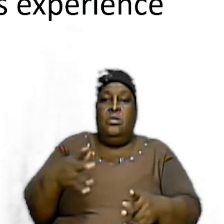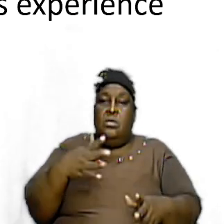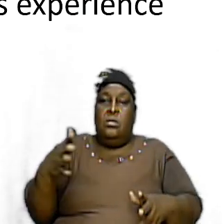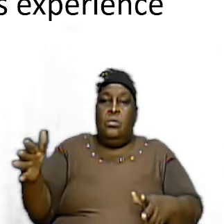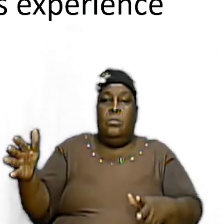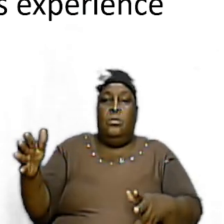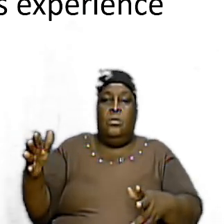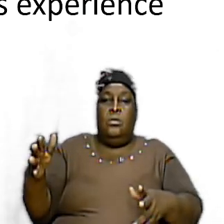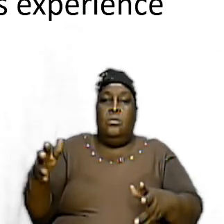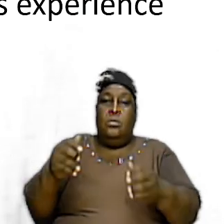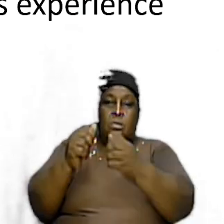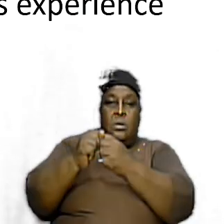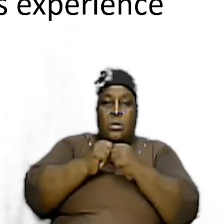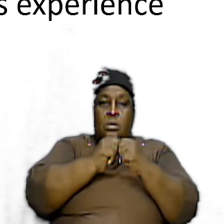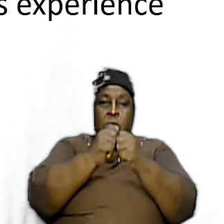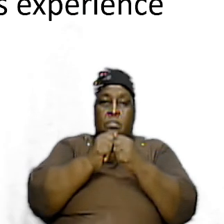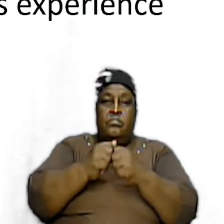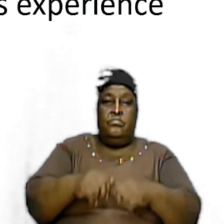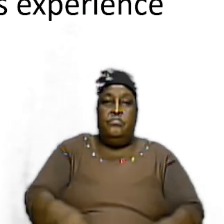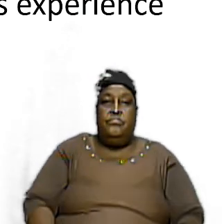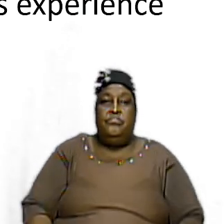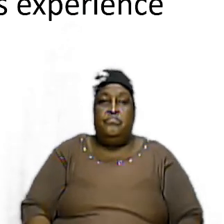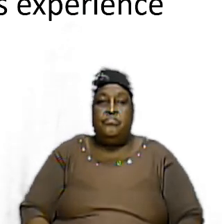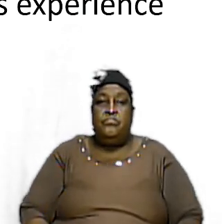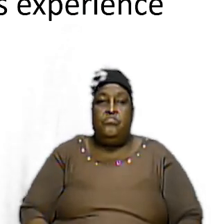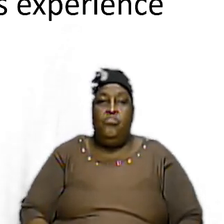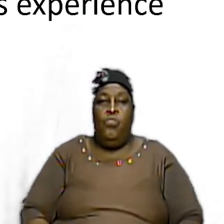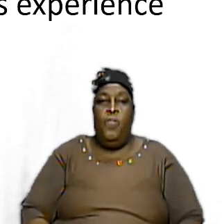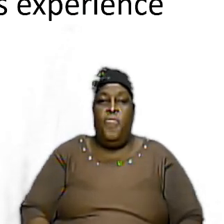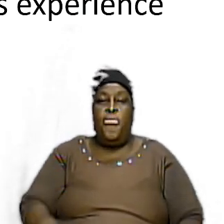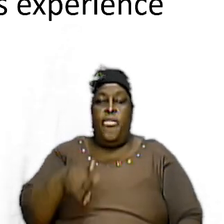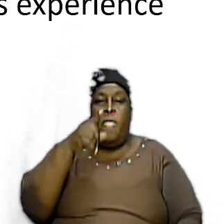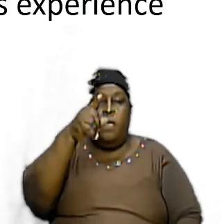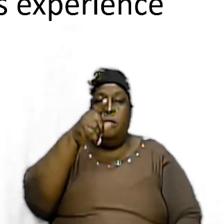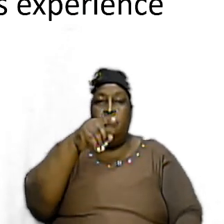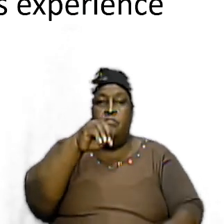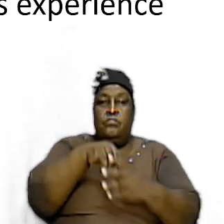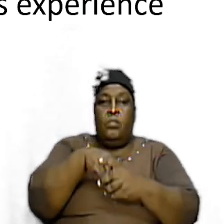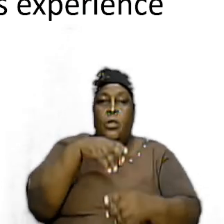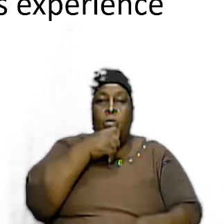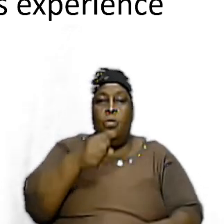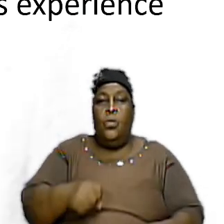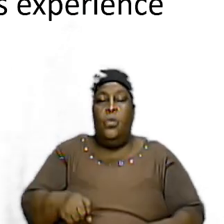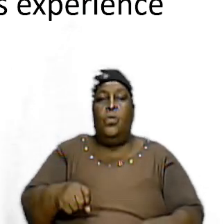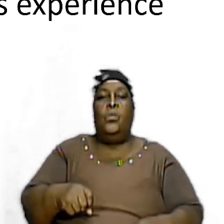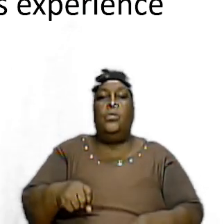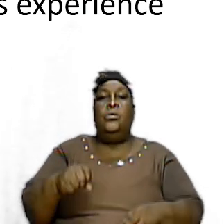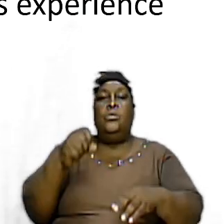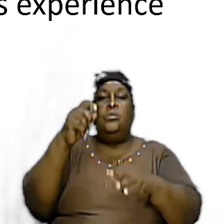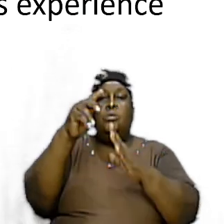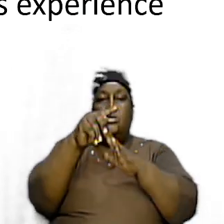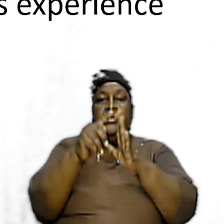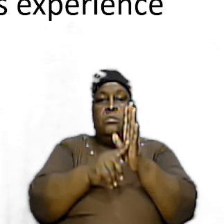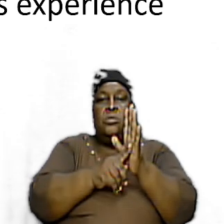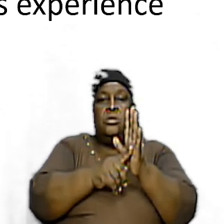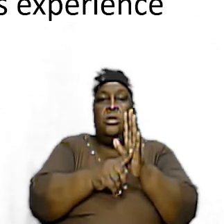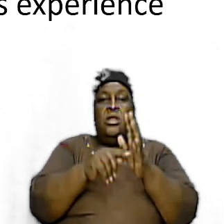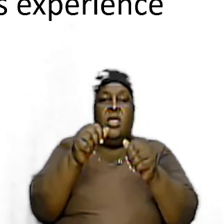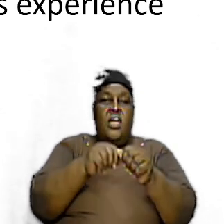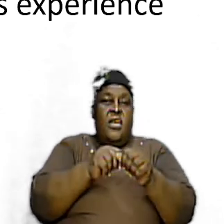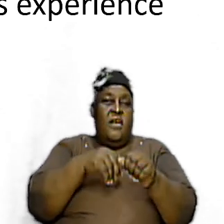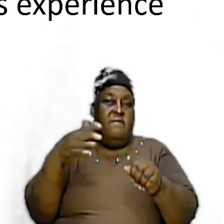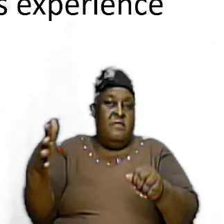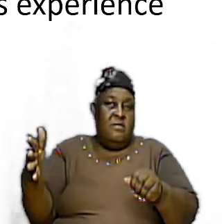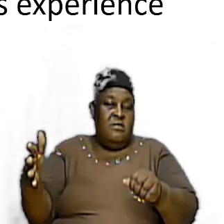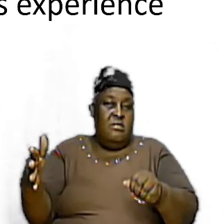and I want us to take note notice that in the Old Testament and everything that we are talking about